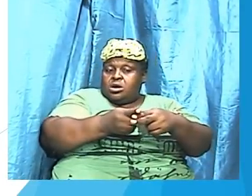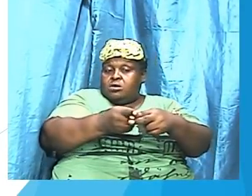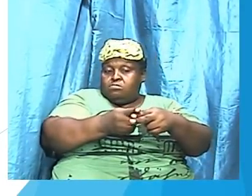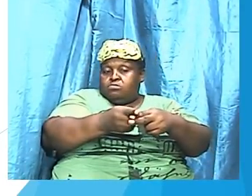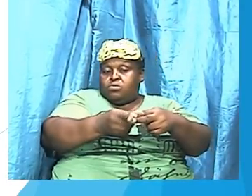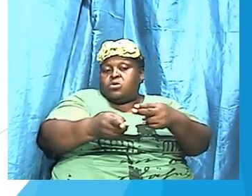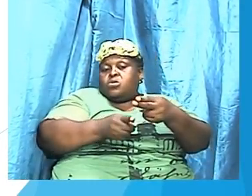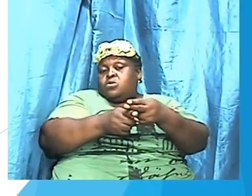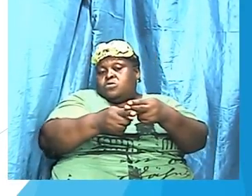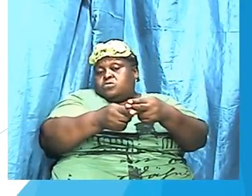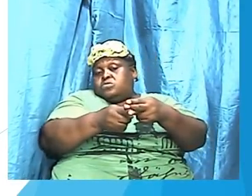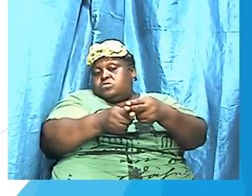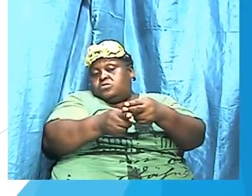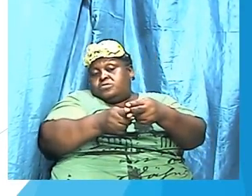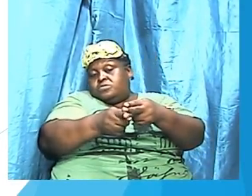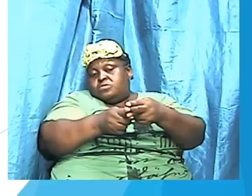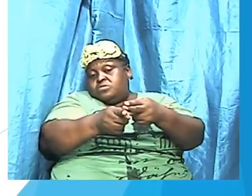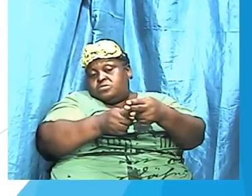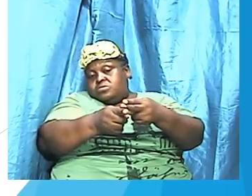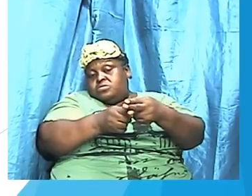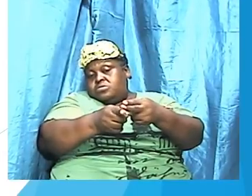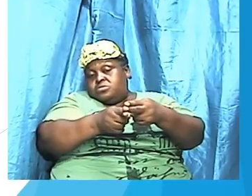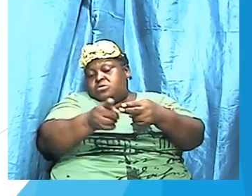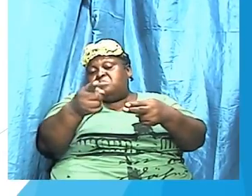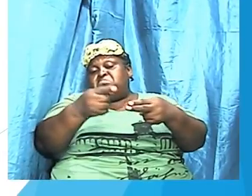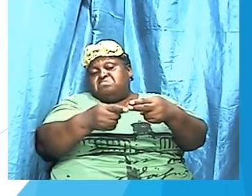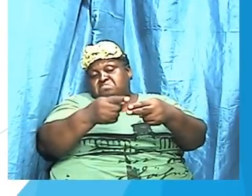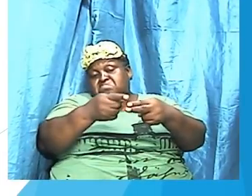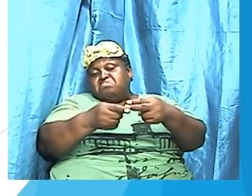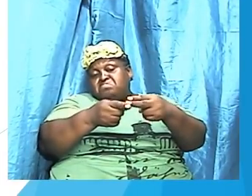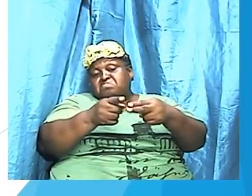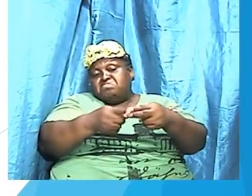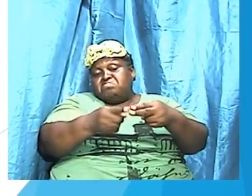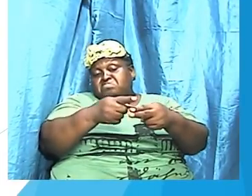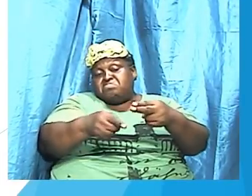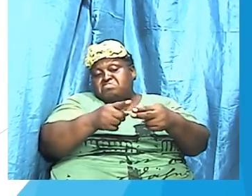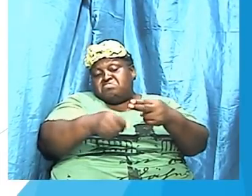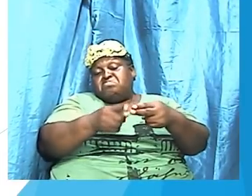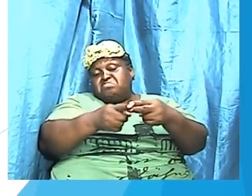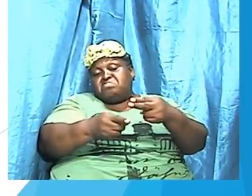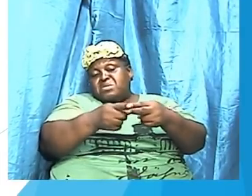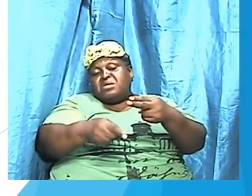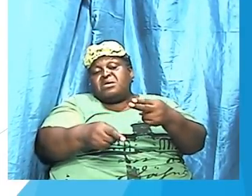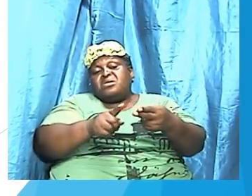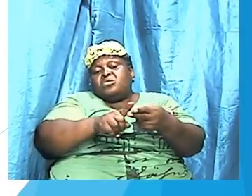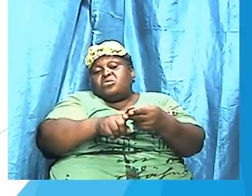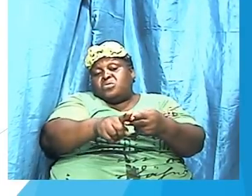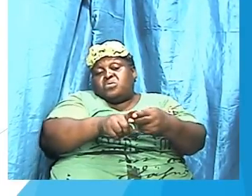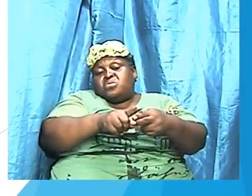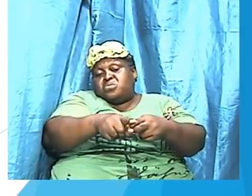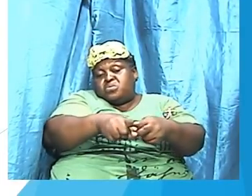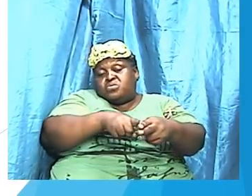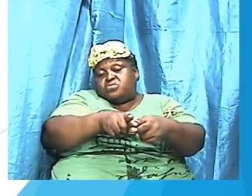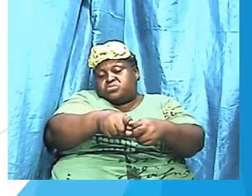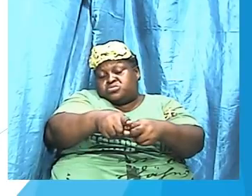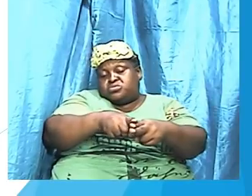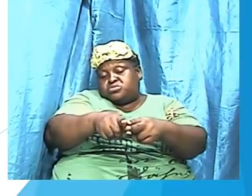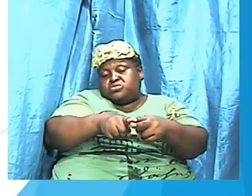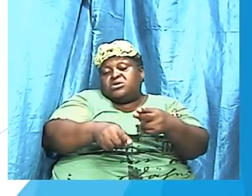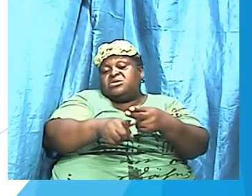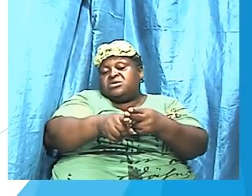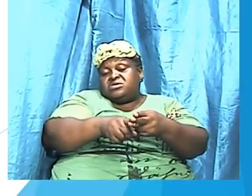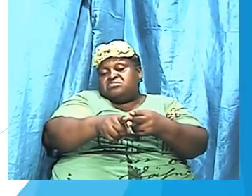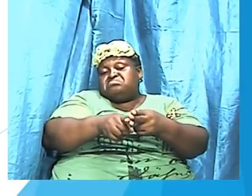of its dangerous blade and because the blade of the special sword was sharpened on